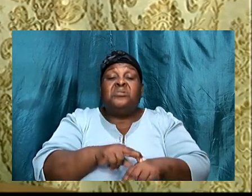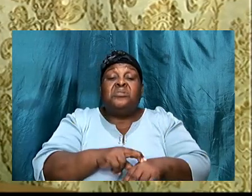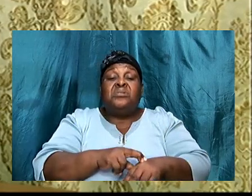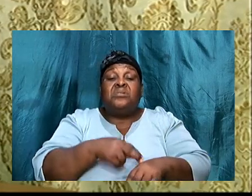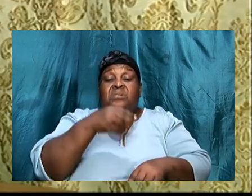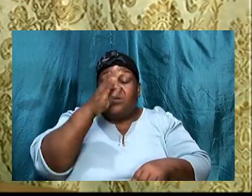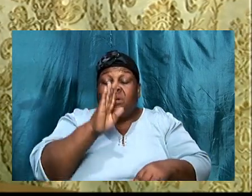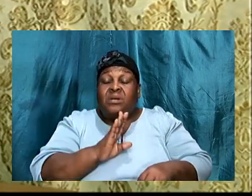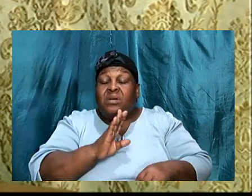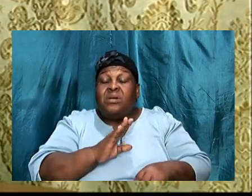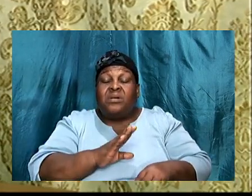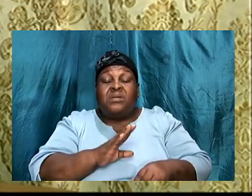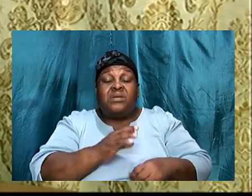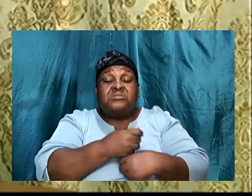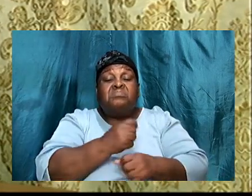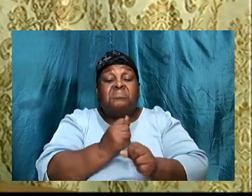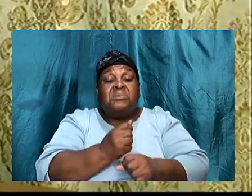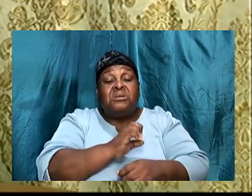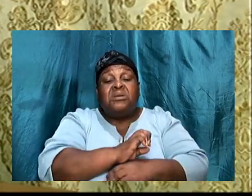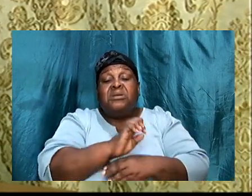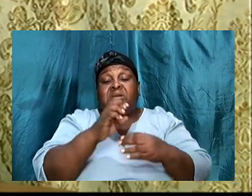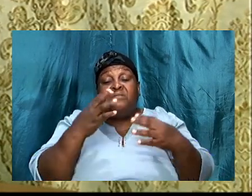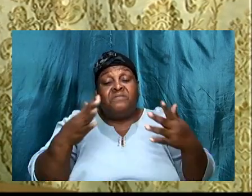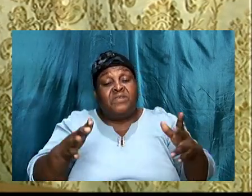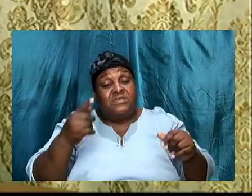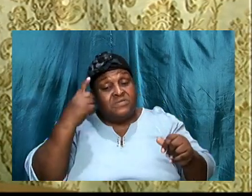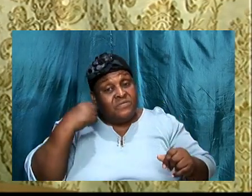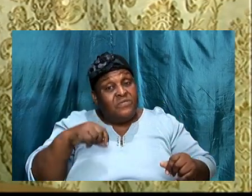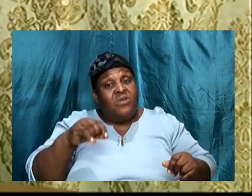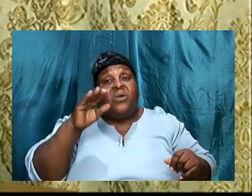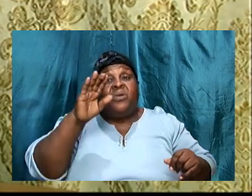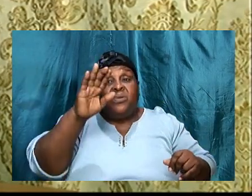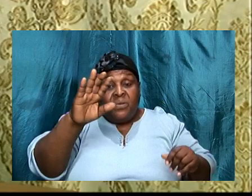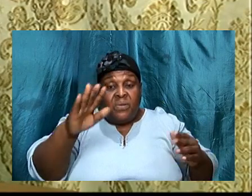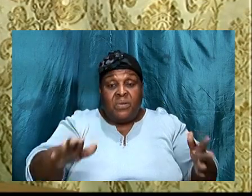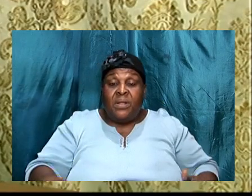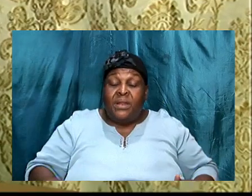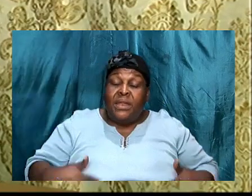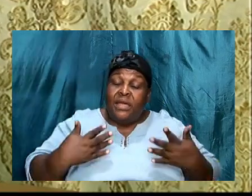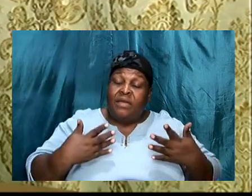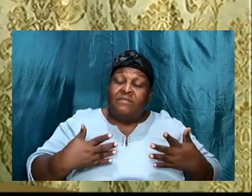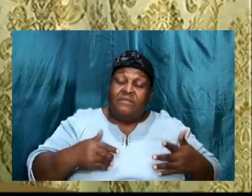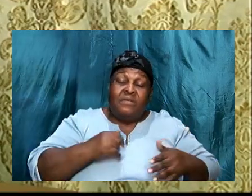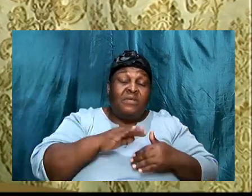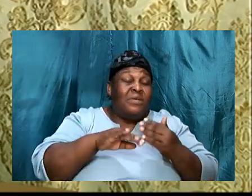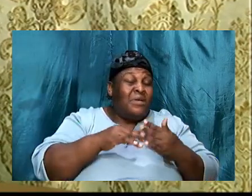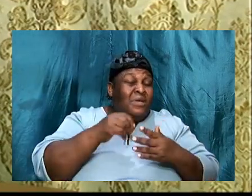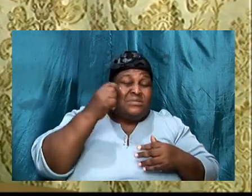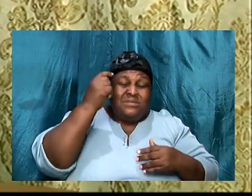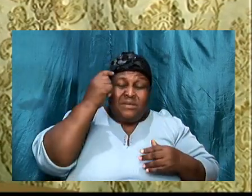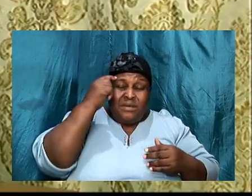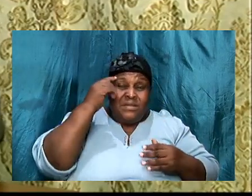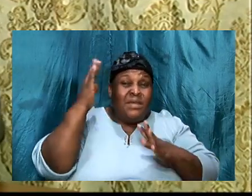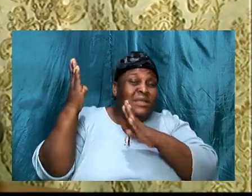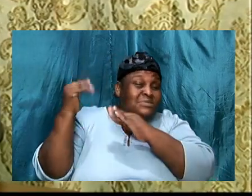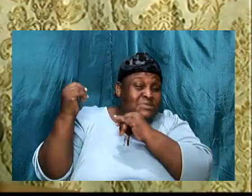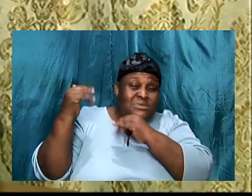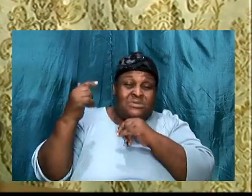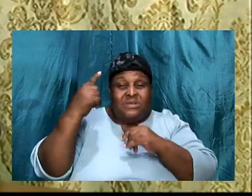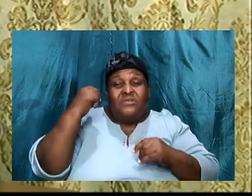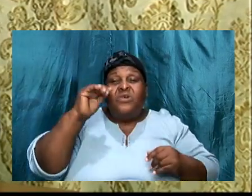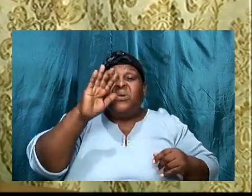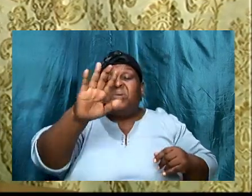your life, and all his thoughts, and expectation, concerning your life,